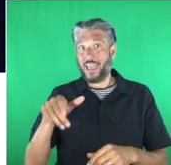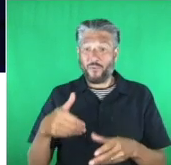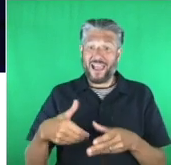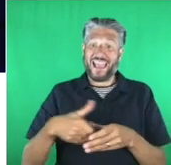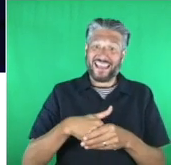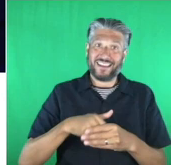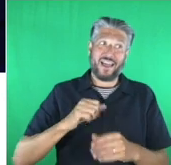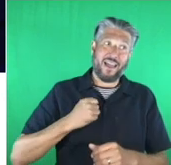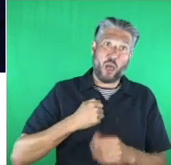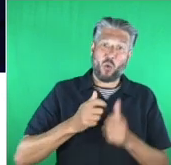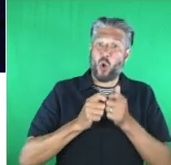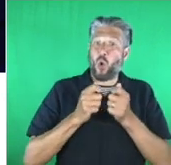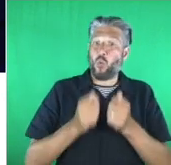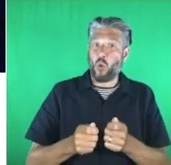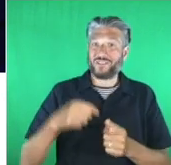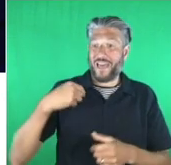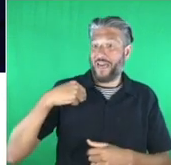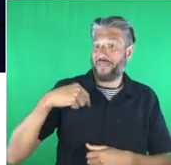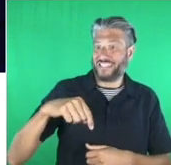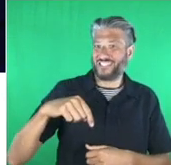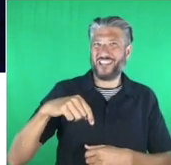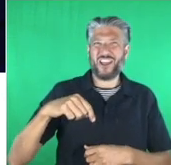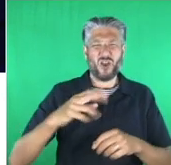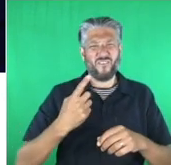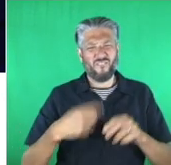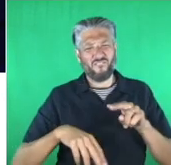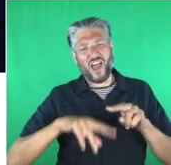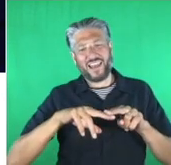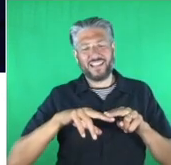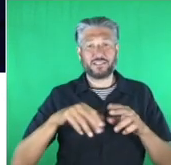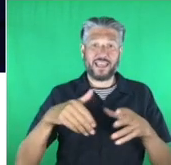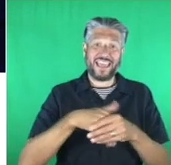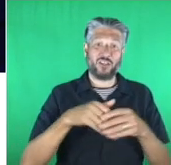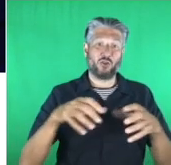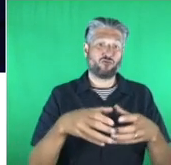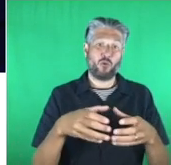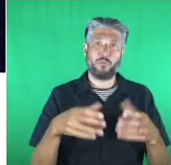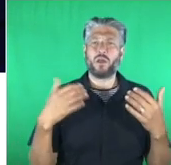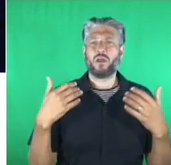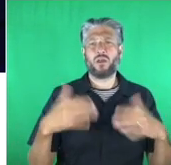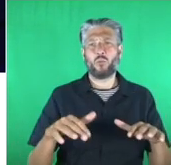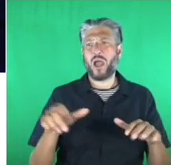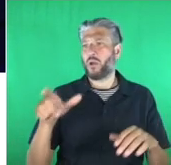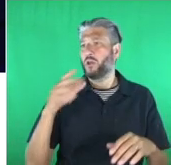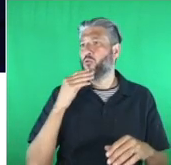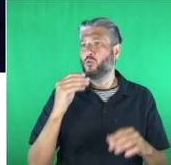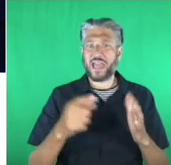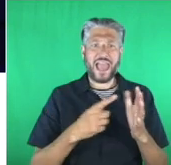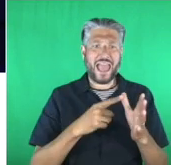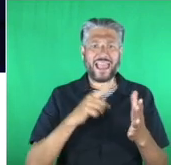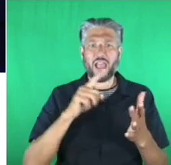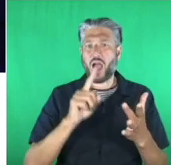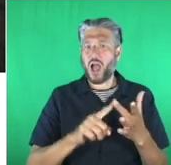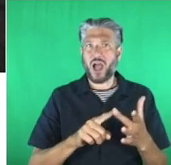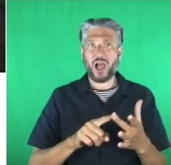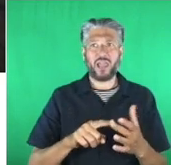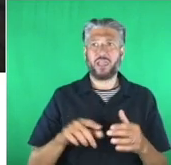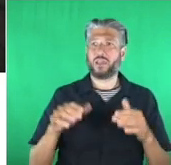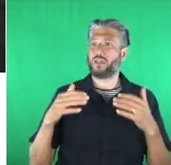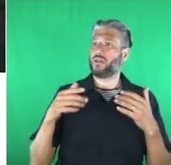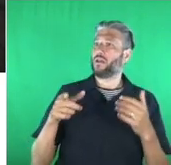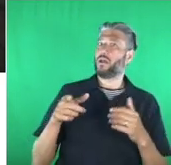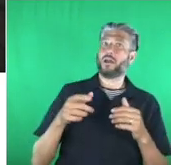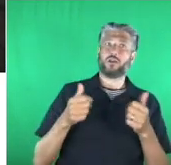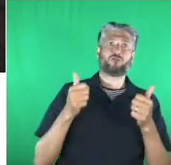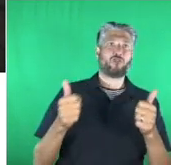now converted into something new he's using ai in really interesting exciting ways he's a perfect example of this amazing talent that's out there and then